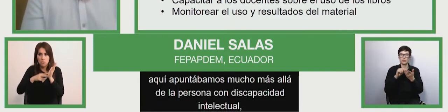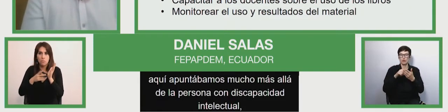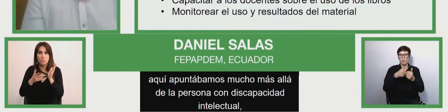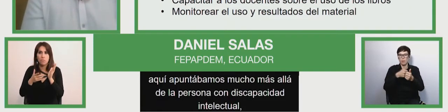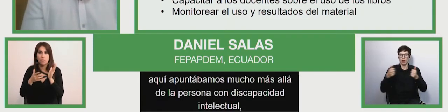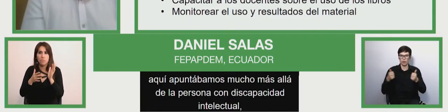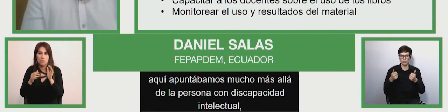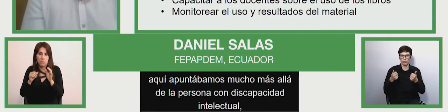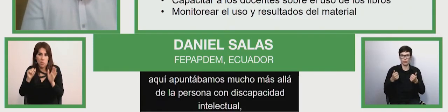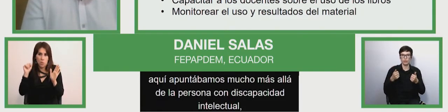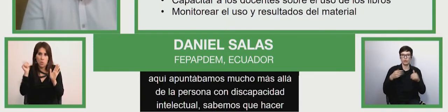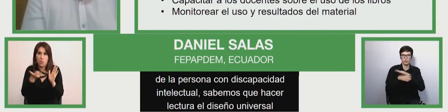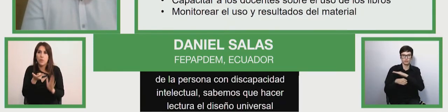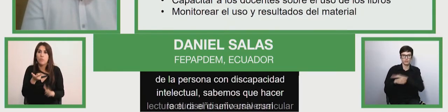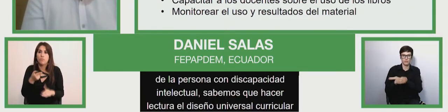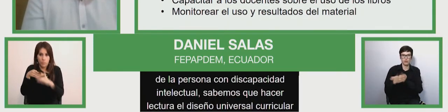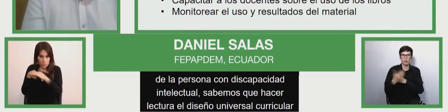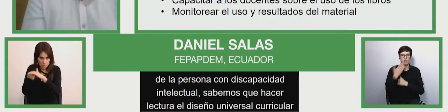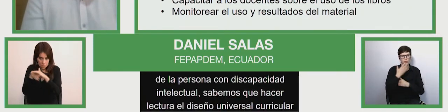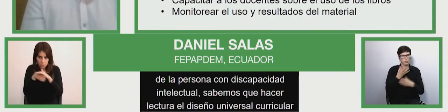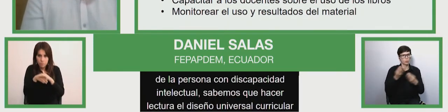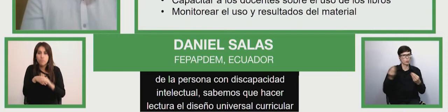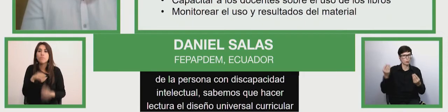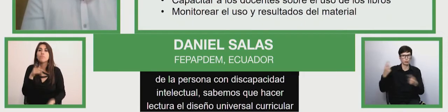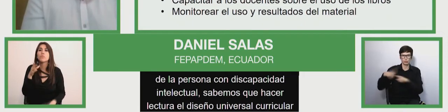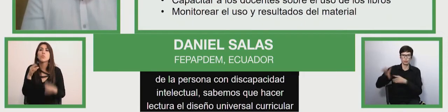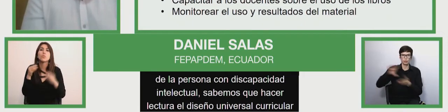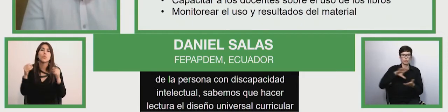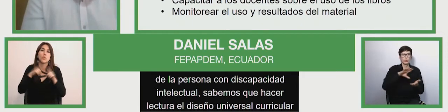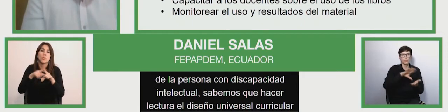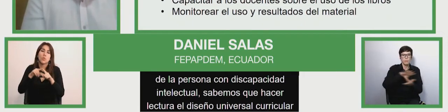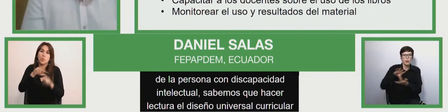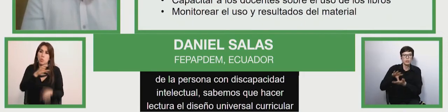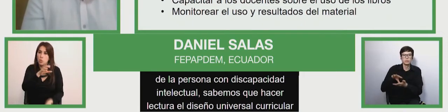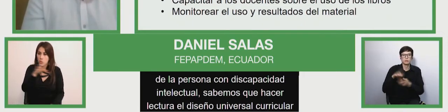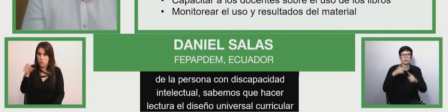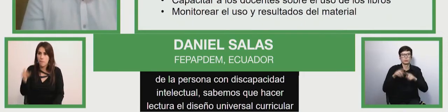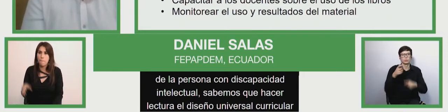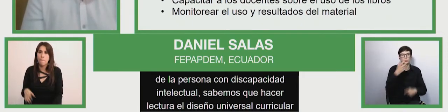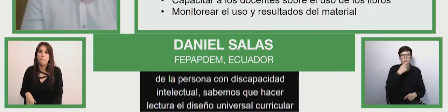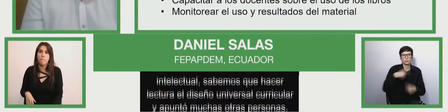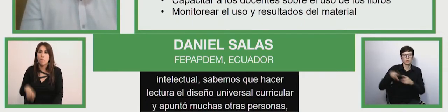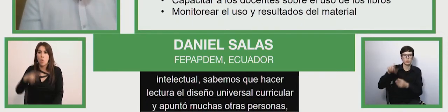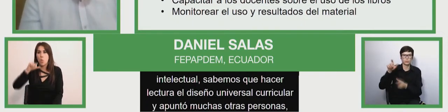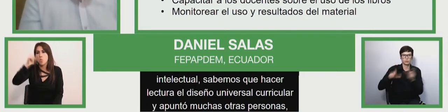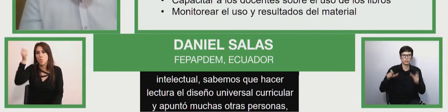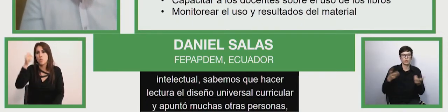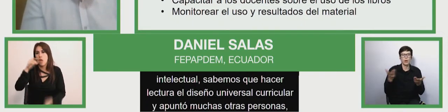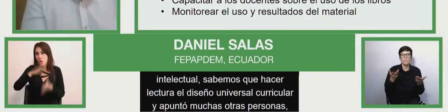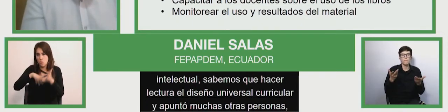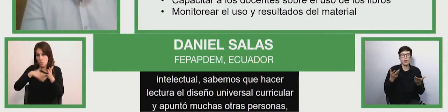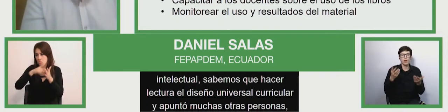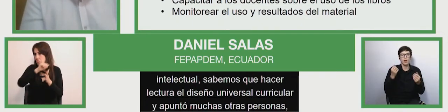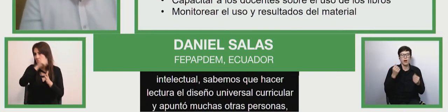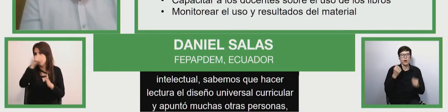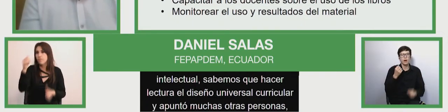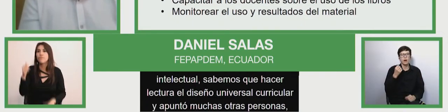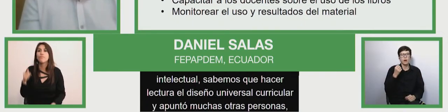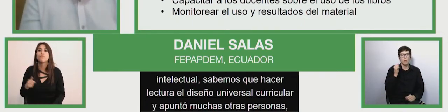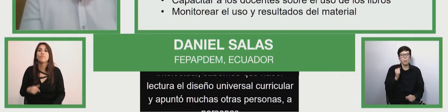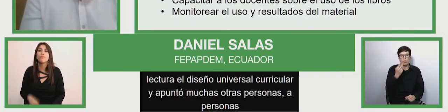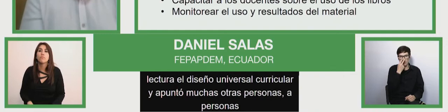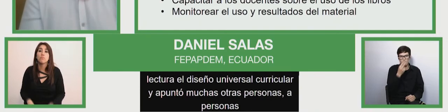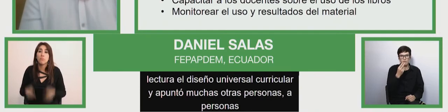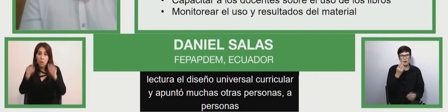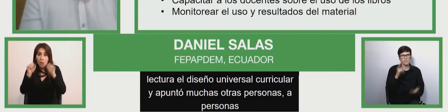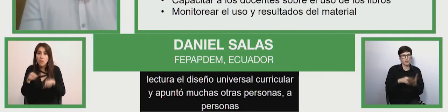and this text aim at very many other people people who have movement of